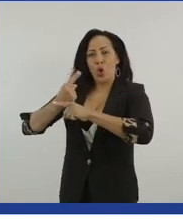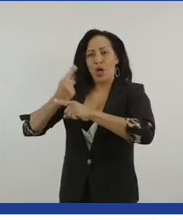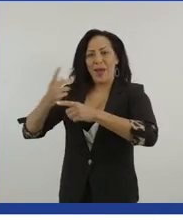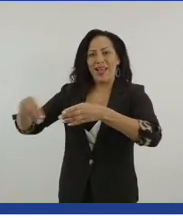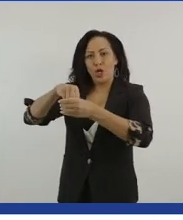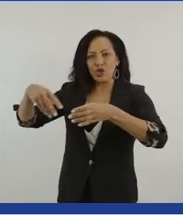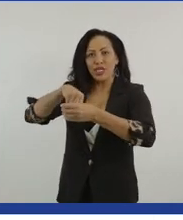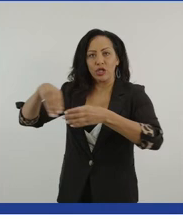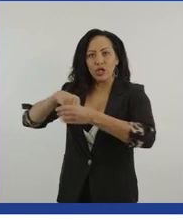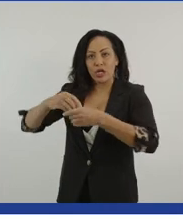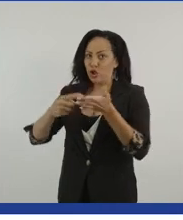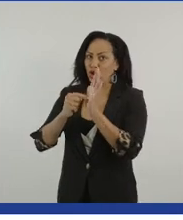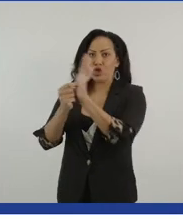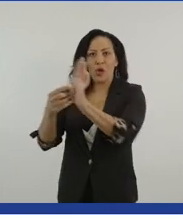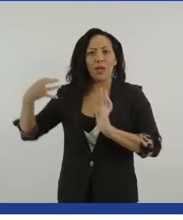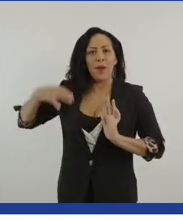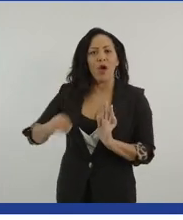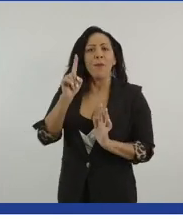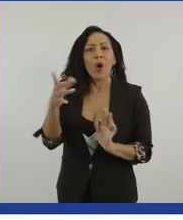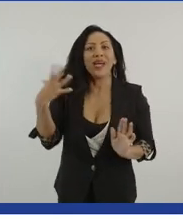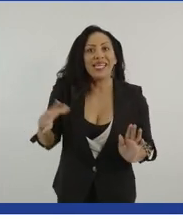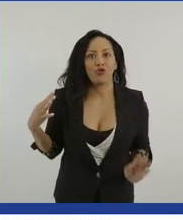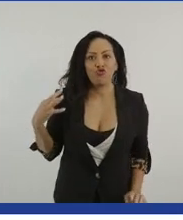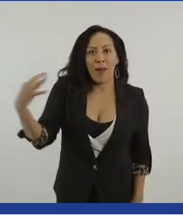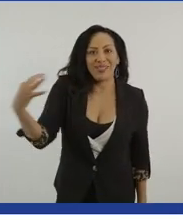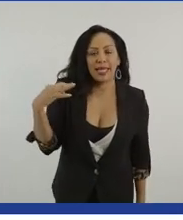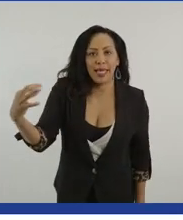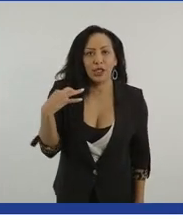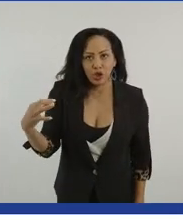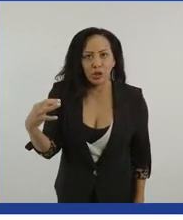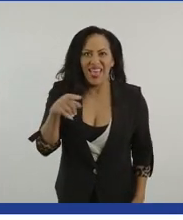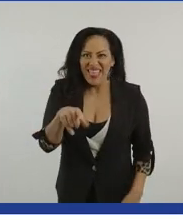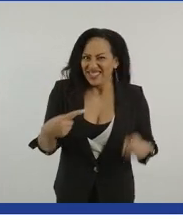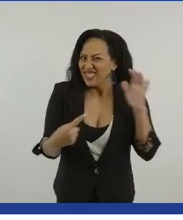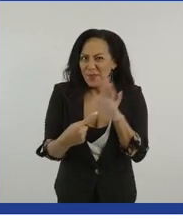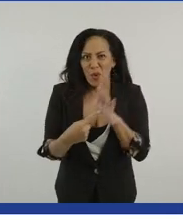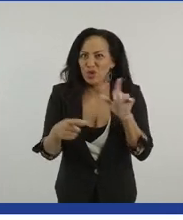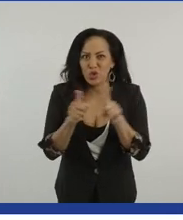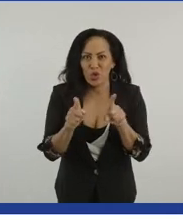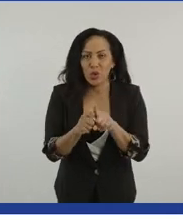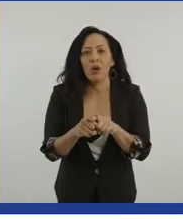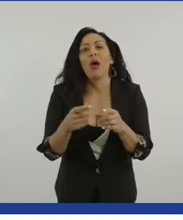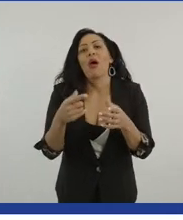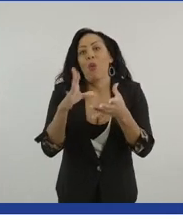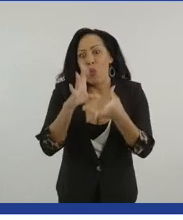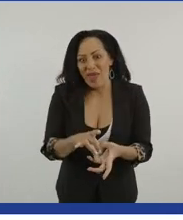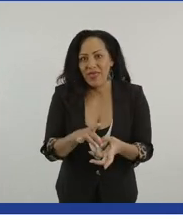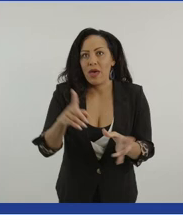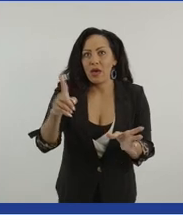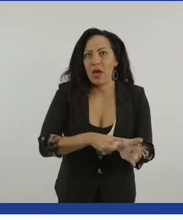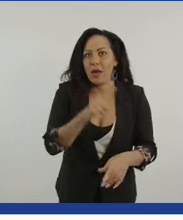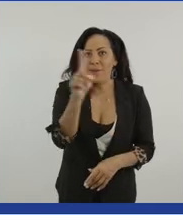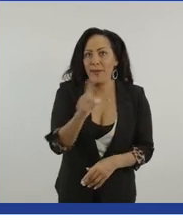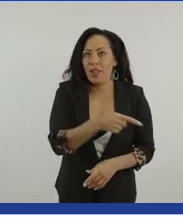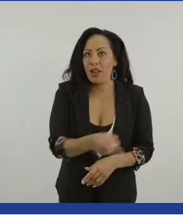benefits of that, but also the representation is really important. And then obviously with young people. So when we talk